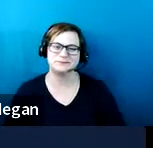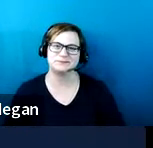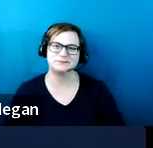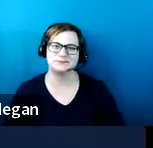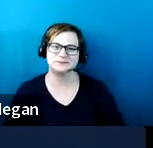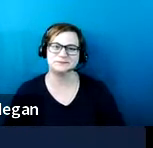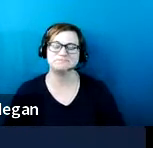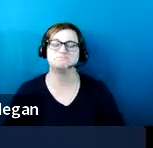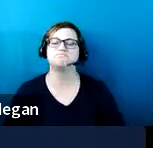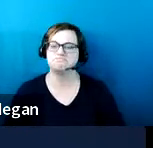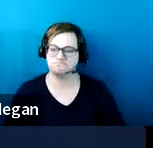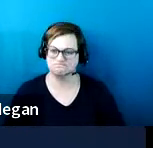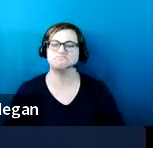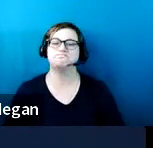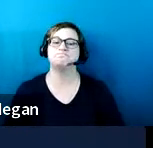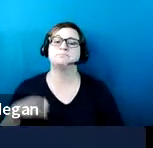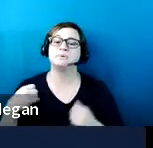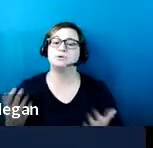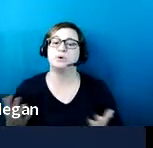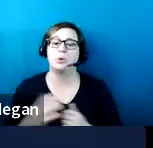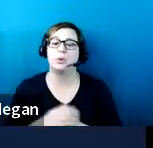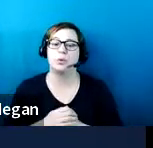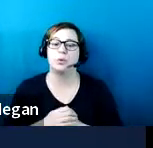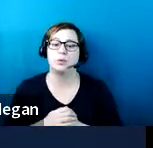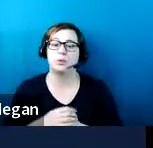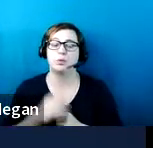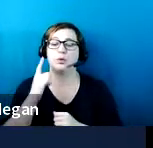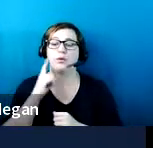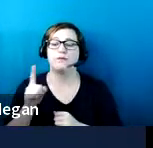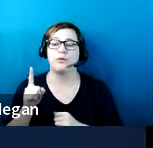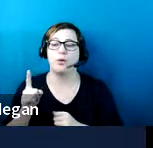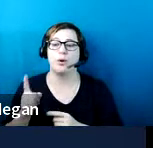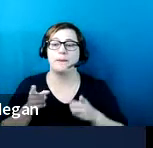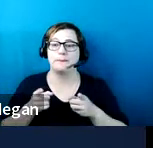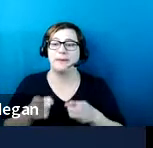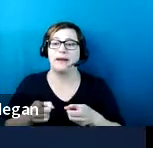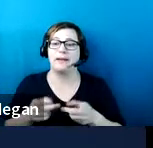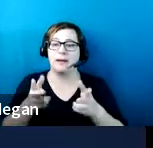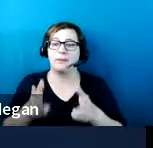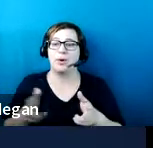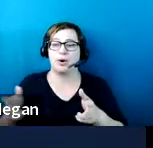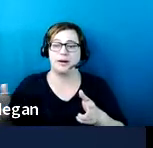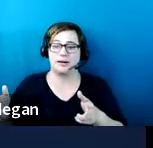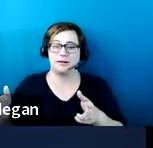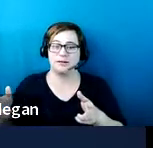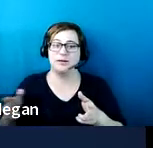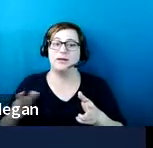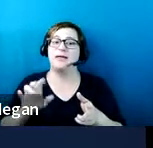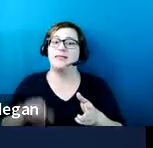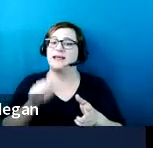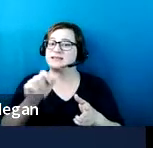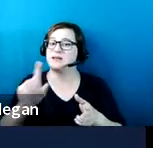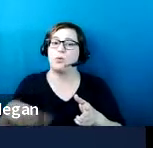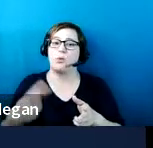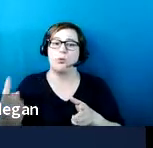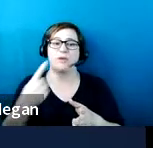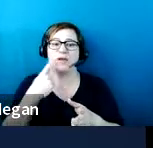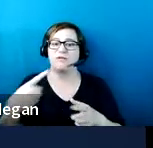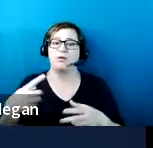Okay. Um, so for parallel parking, is it not necessary for truncated domes, just,